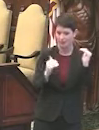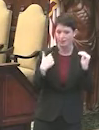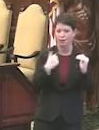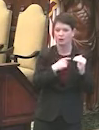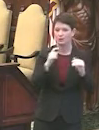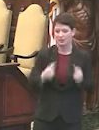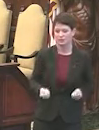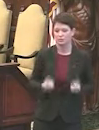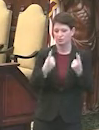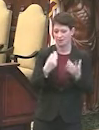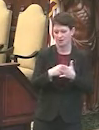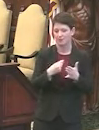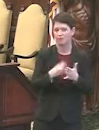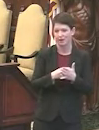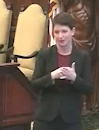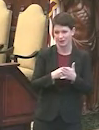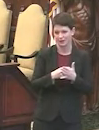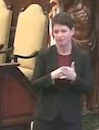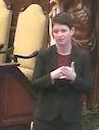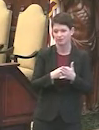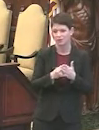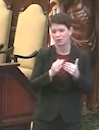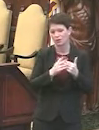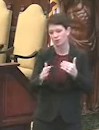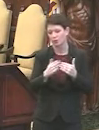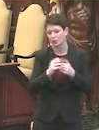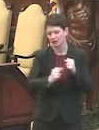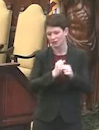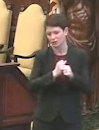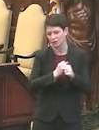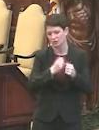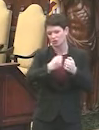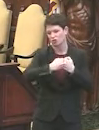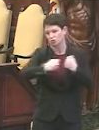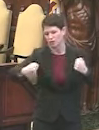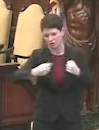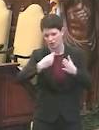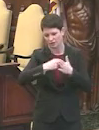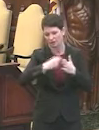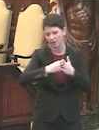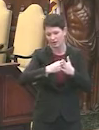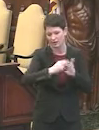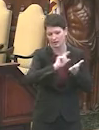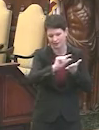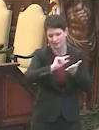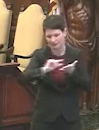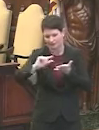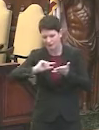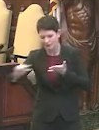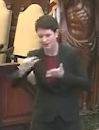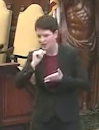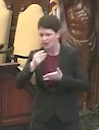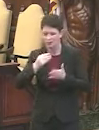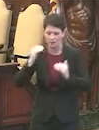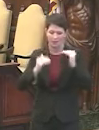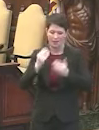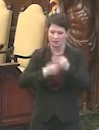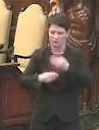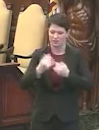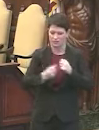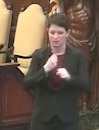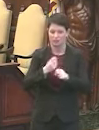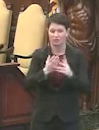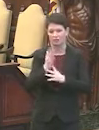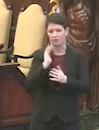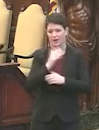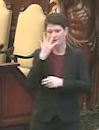need to spend that relief out over several years, stretch it out so that we can, you know, not just get through a balanced budget this year, but across our